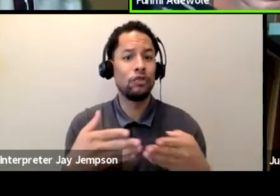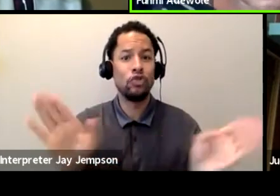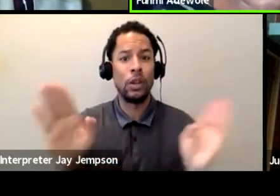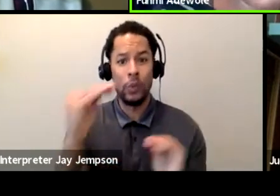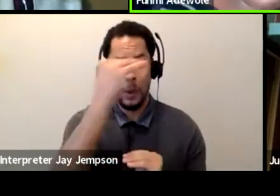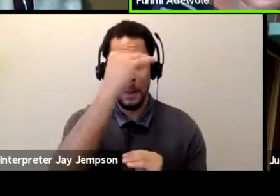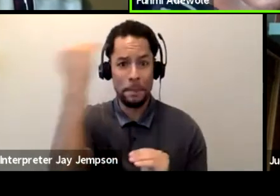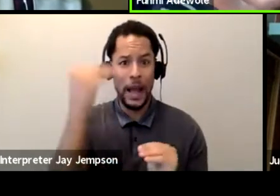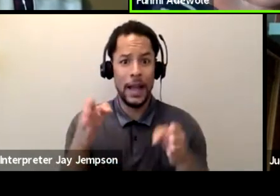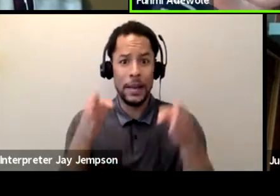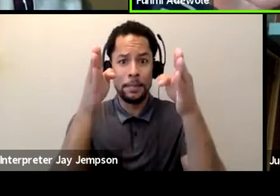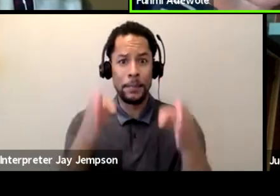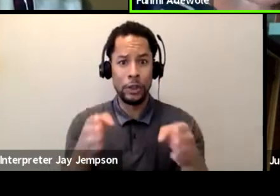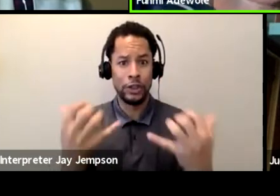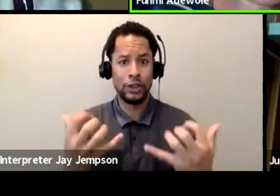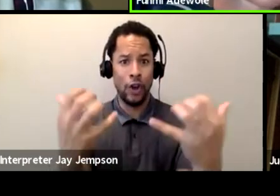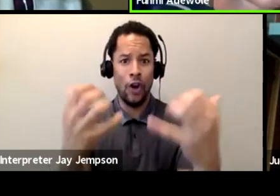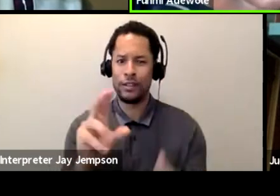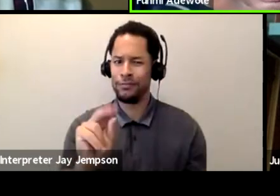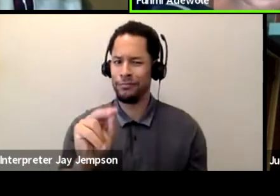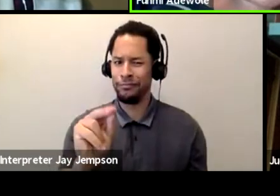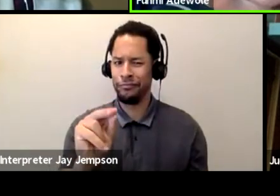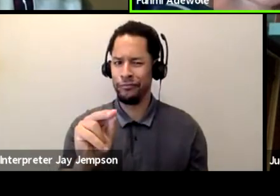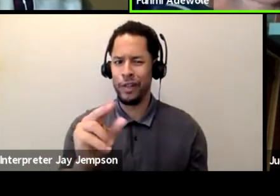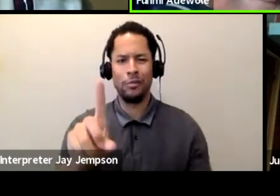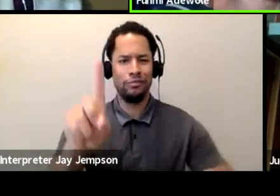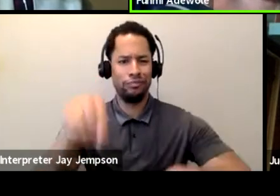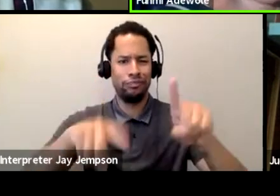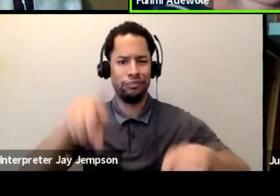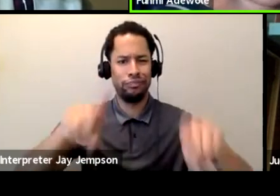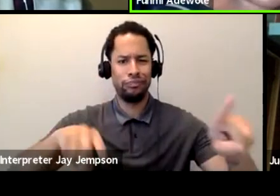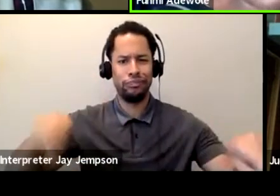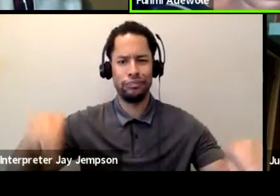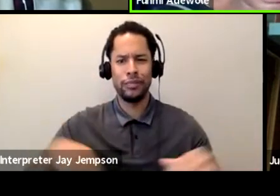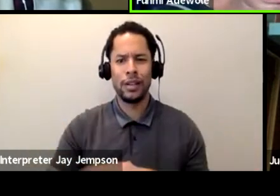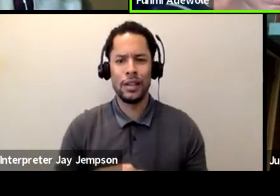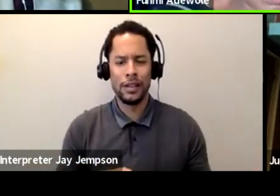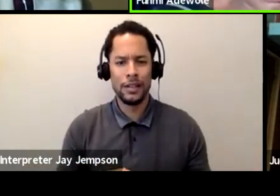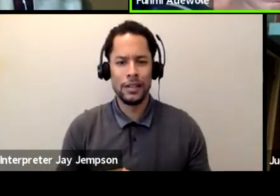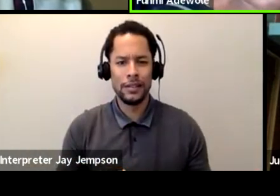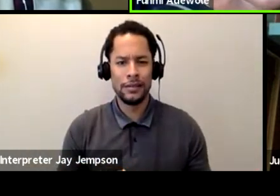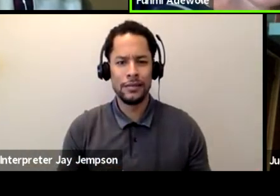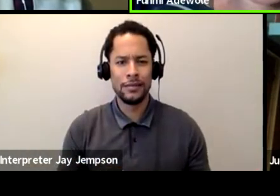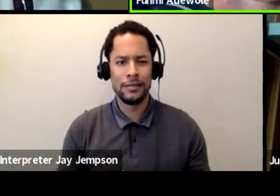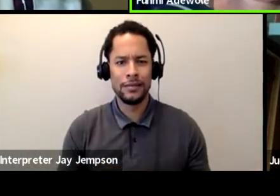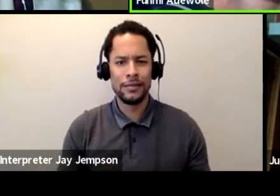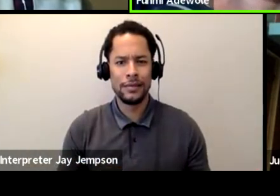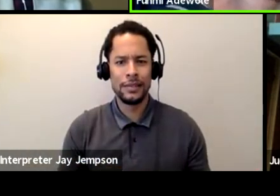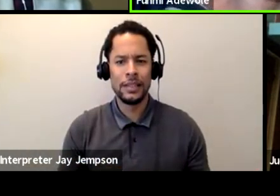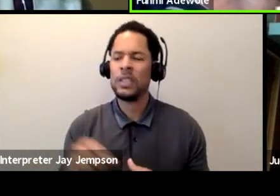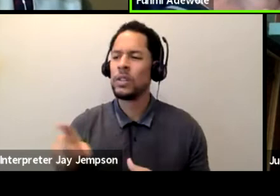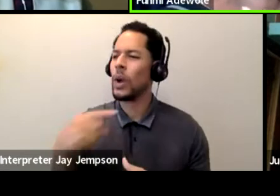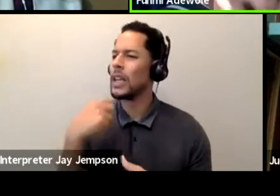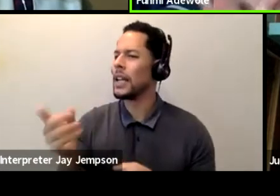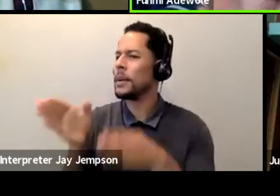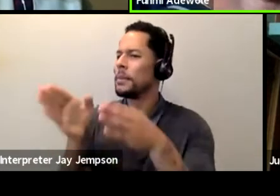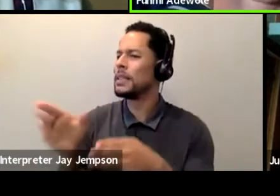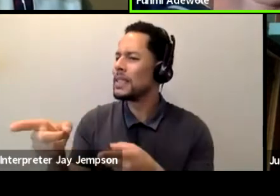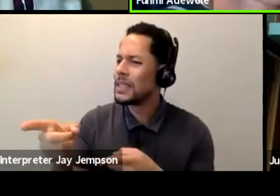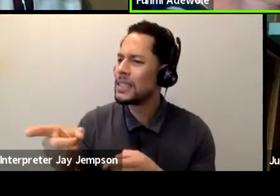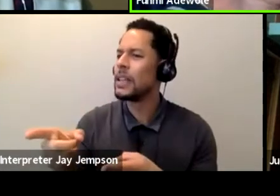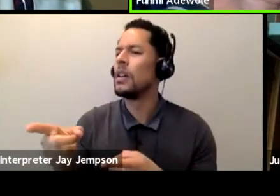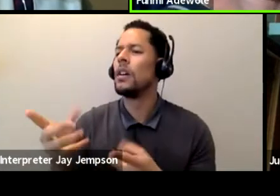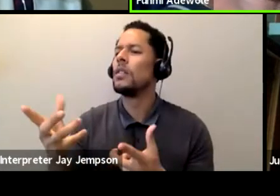the same, you know. Um, so try and get them down to what kind of issues they're trying to deal with. Would they